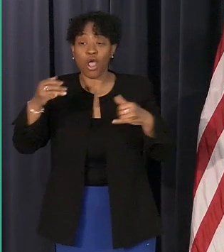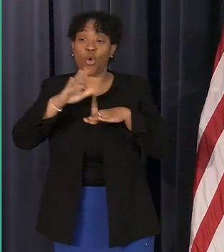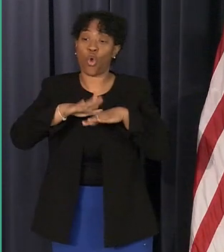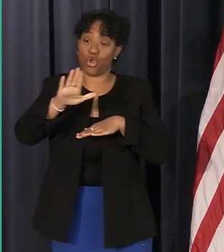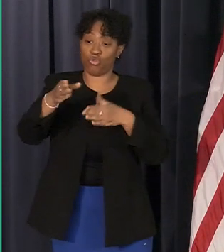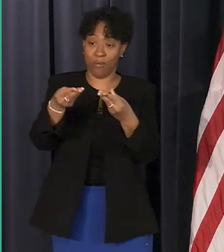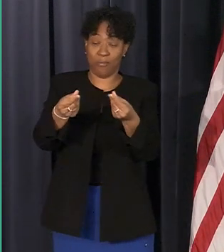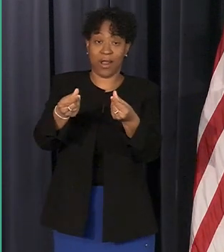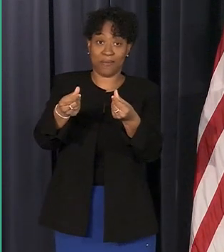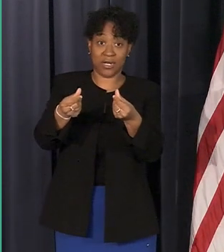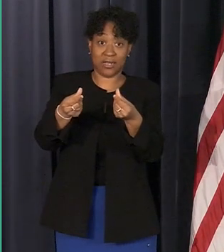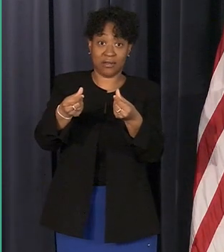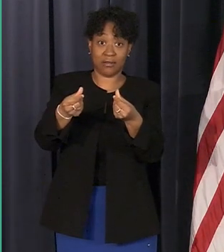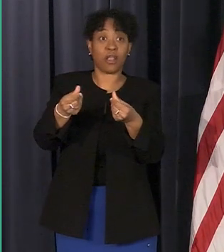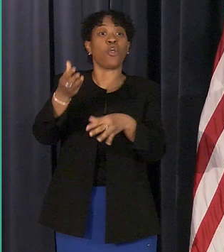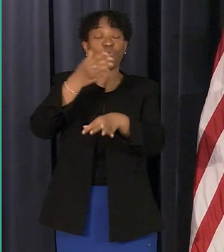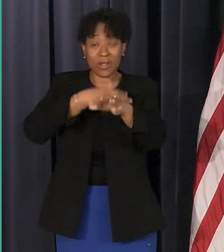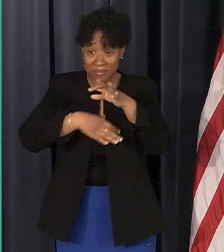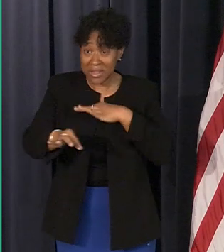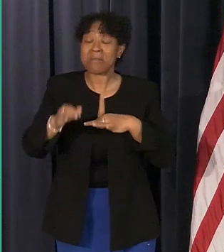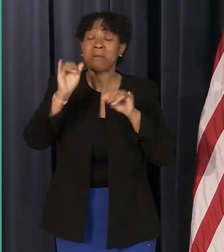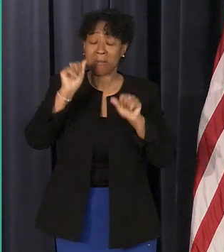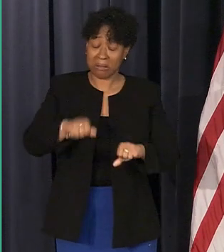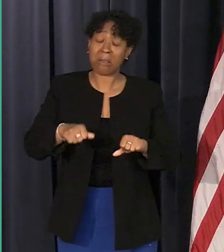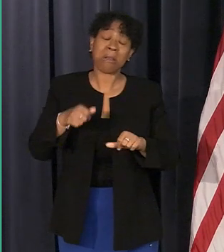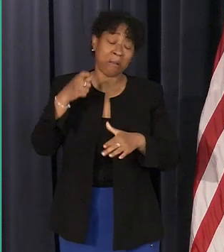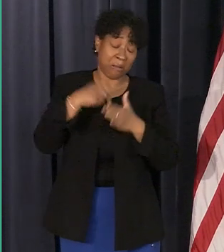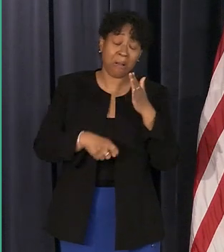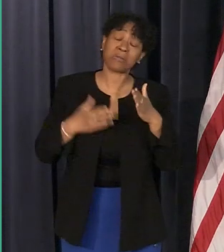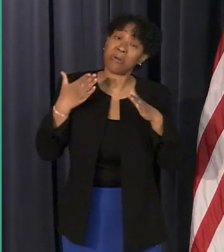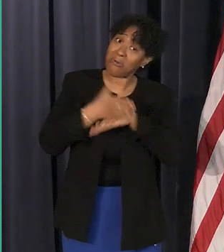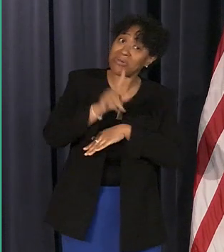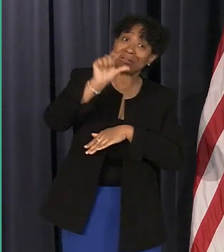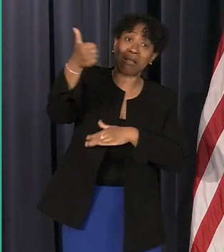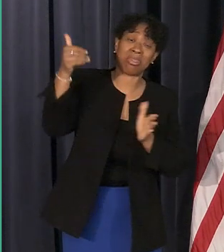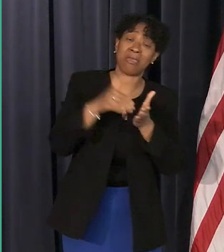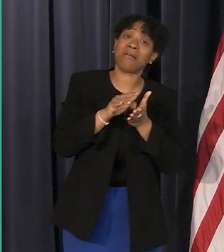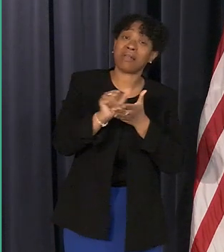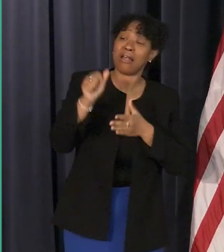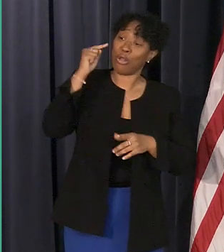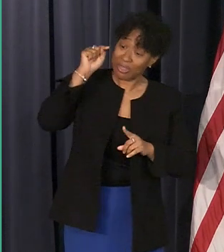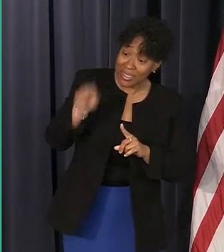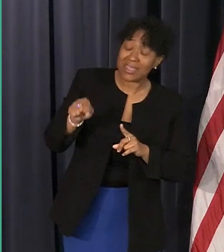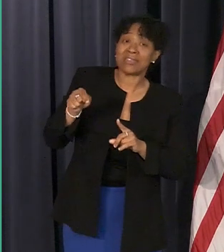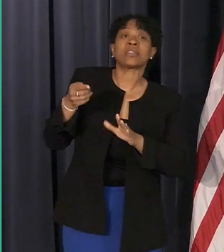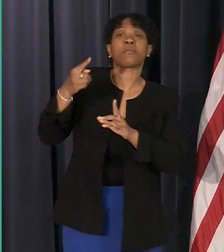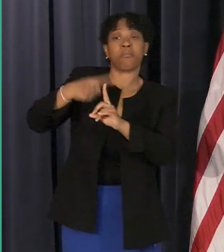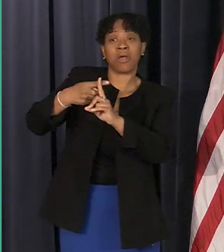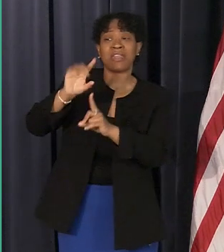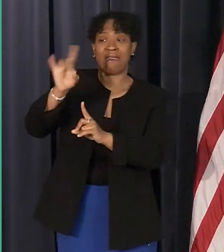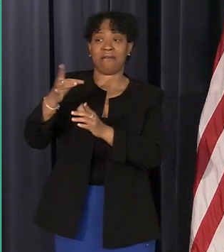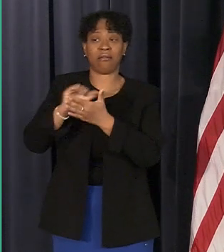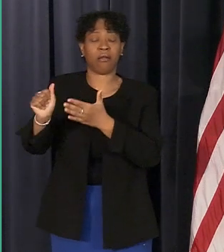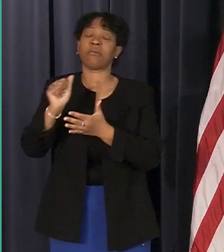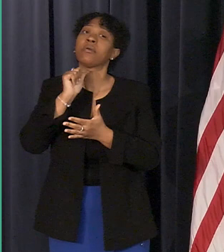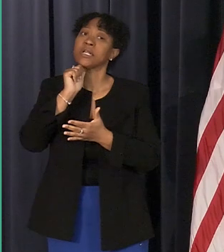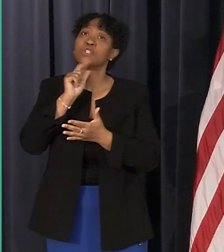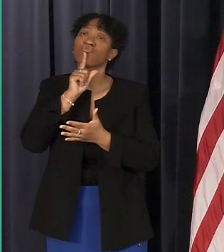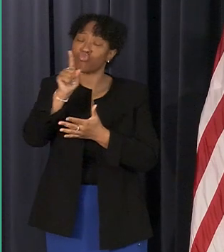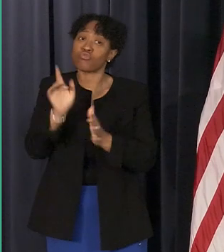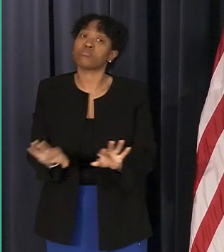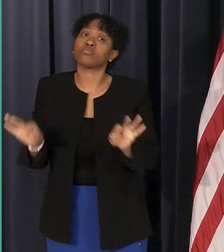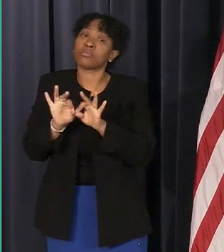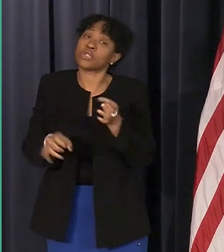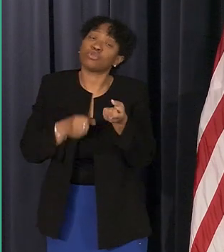property replacement can be more than ten thousand dollars so again consider taking advantage of